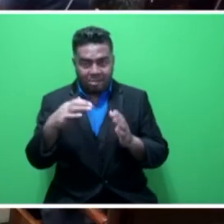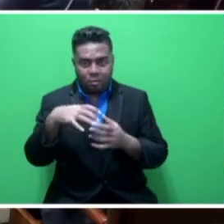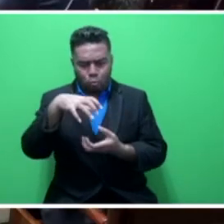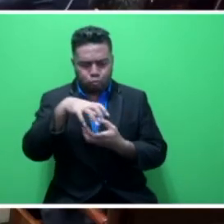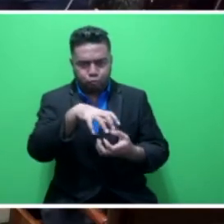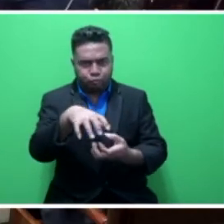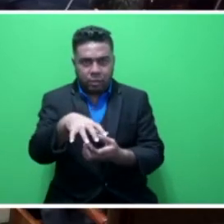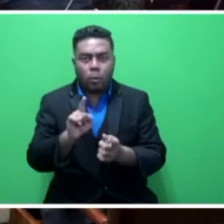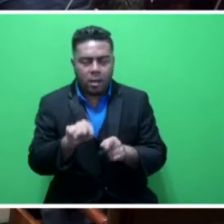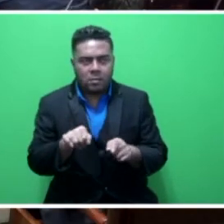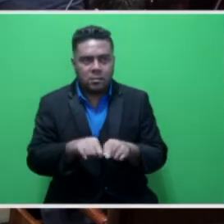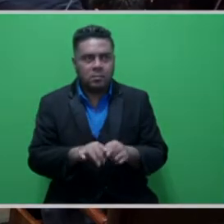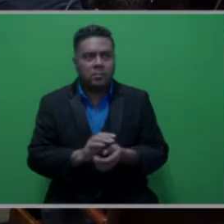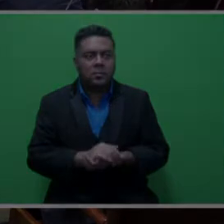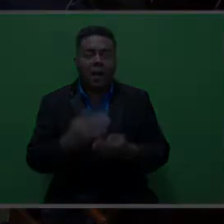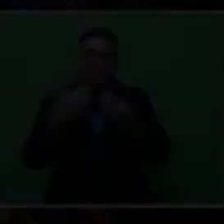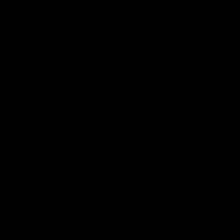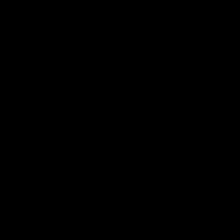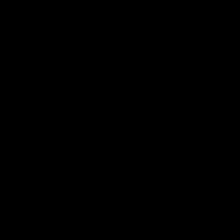I thank the Honorable Minister.